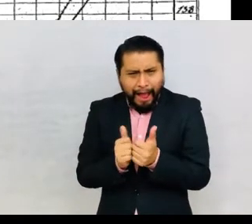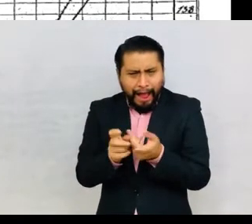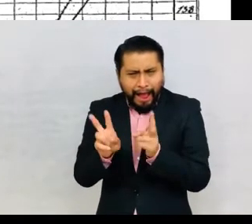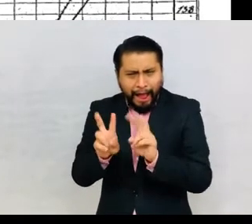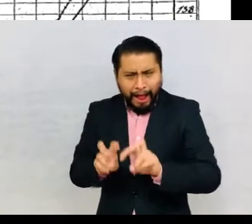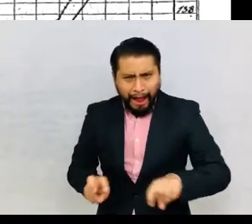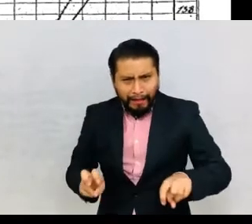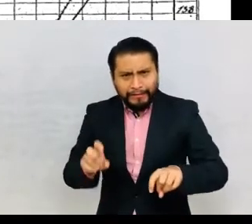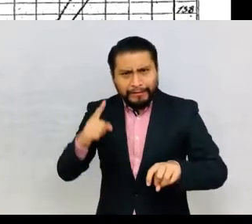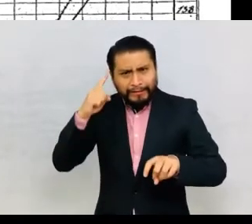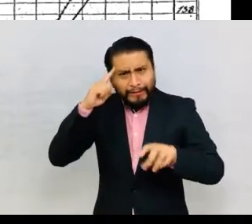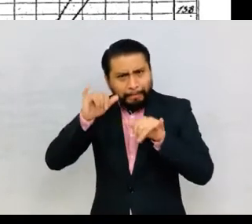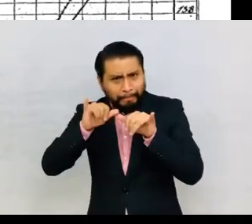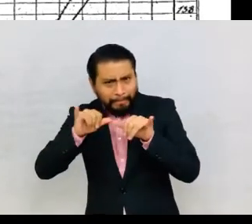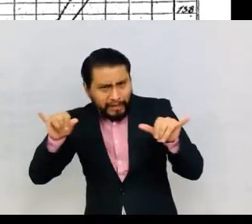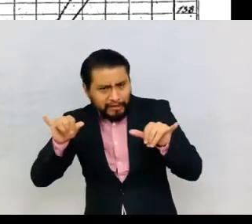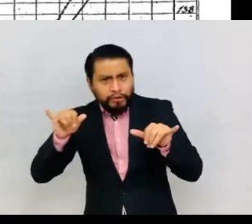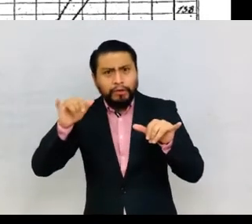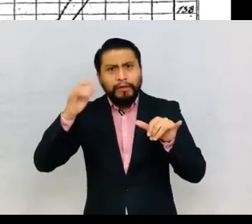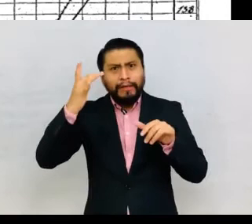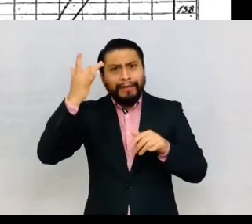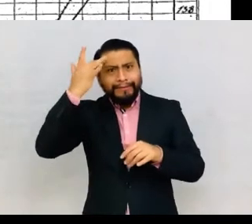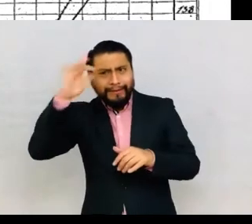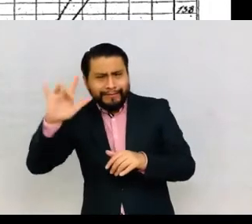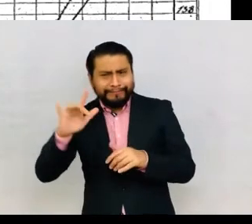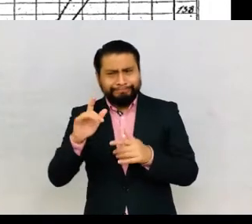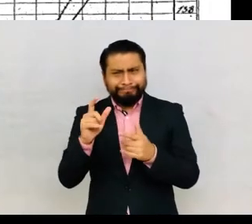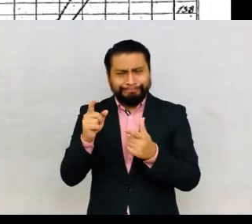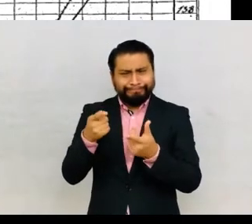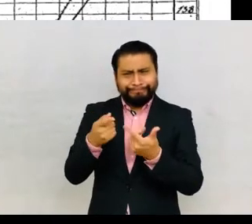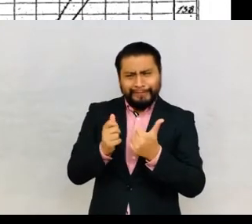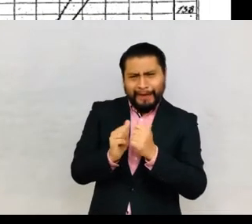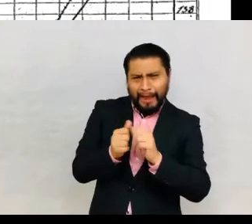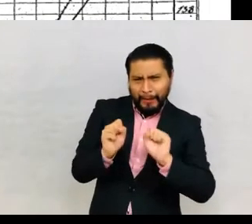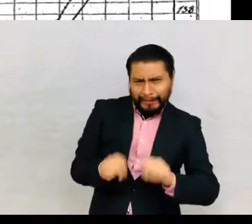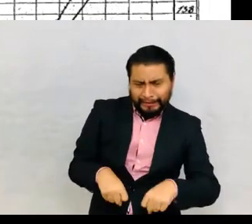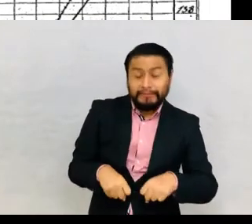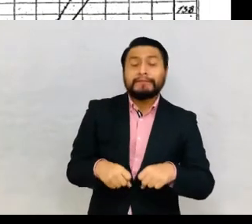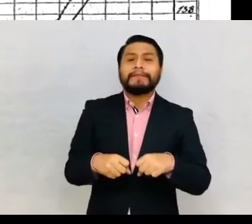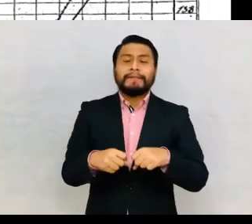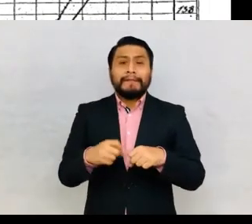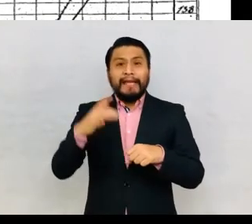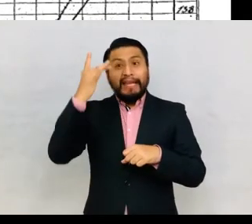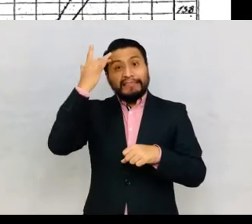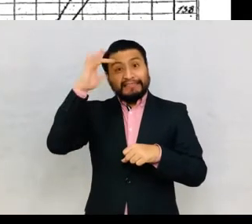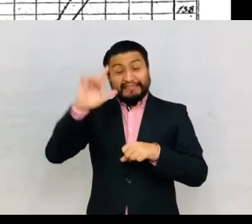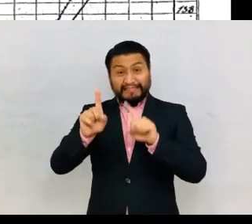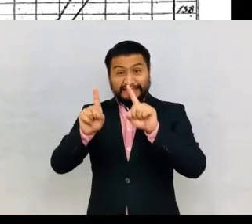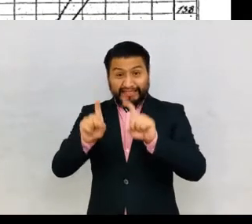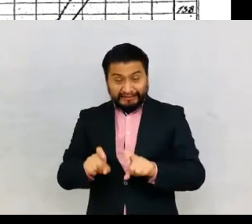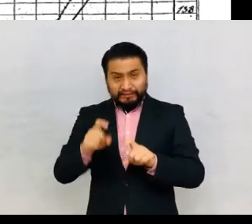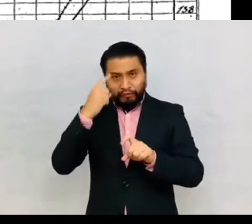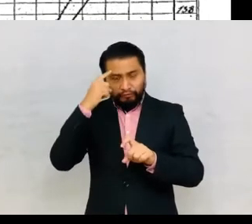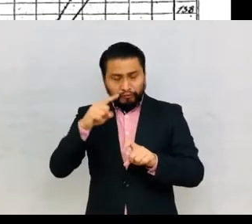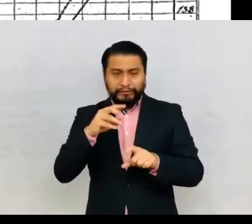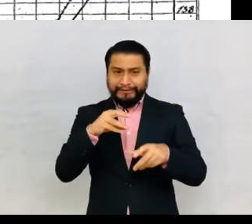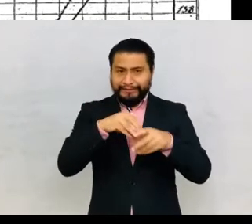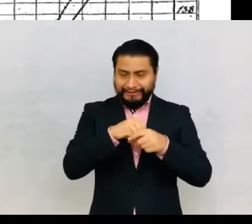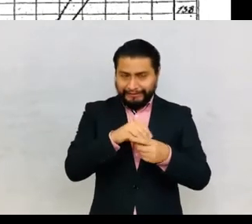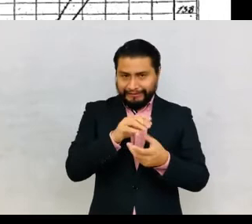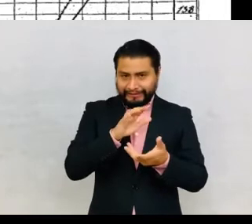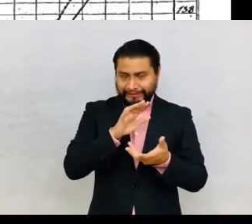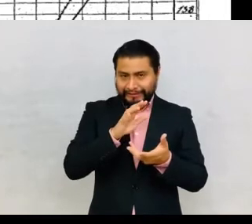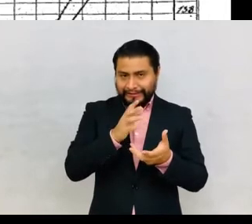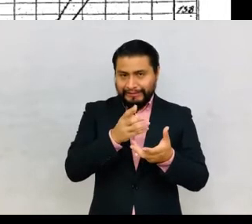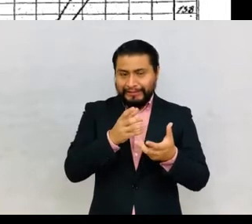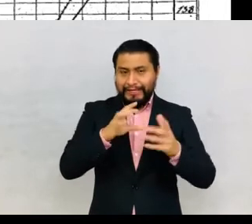of the mind or the intelligence pursued? To appreciate what it meant to introduce intelligence tests into the classroom, it is